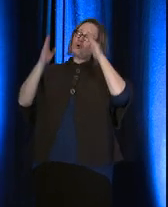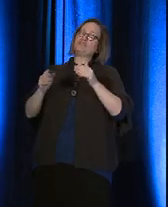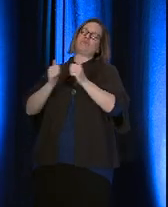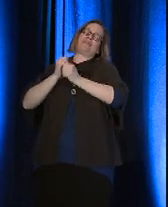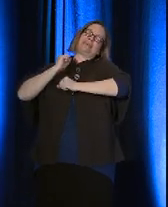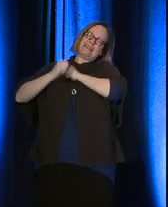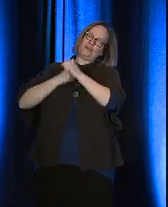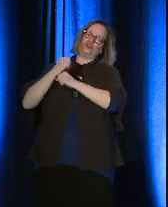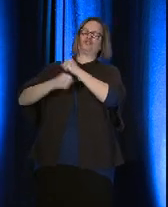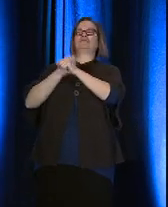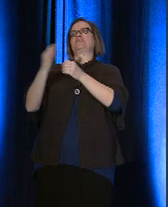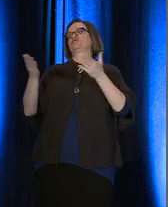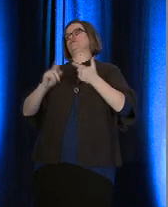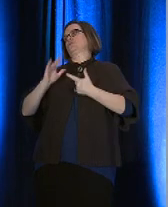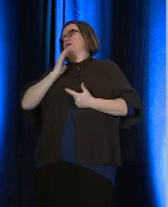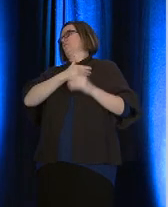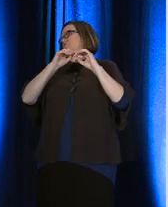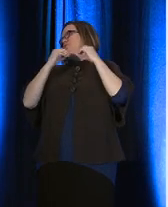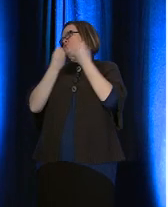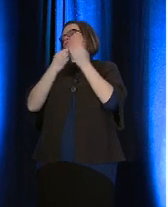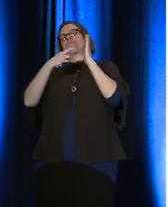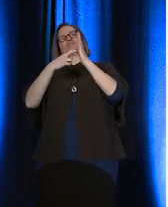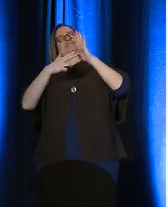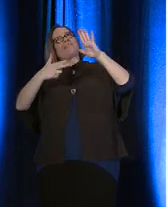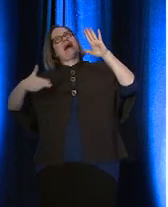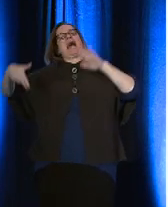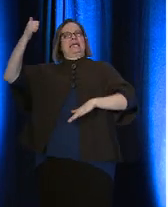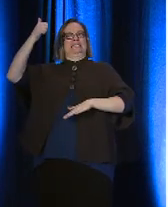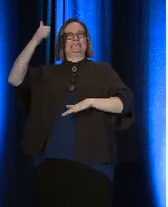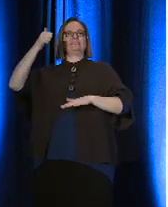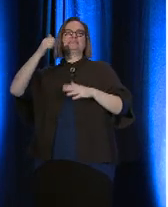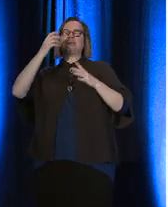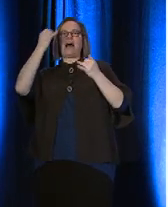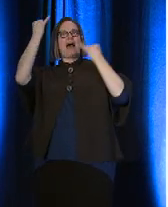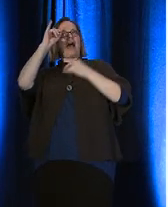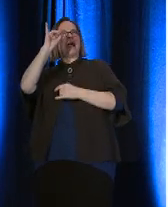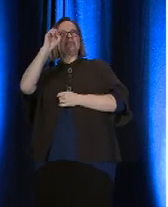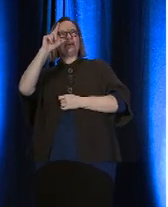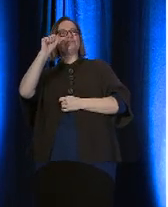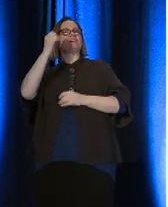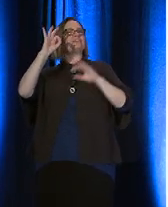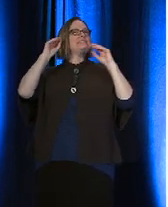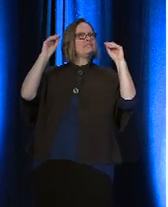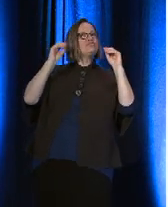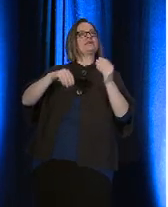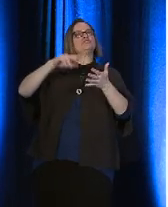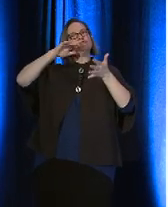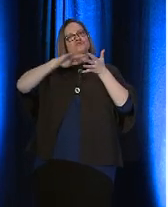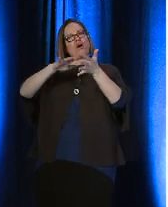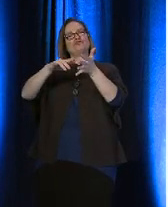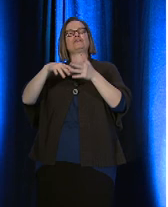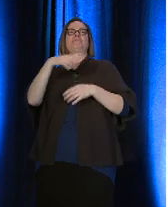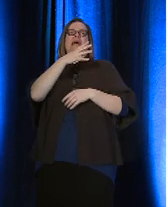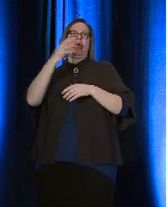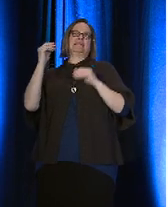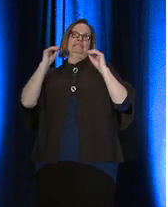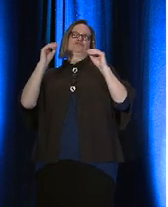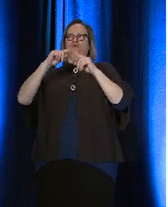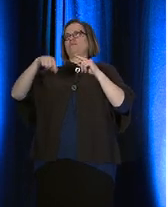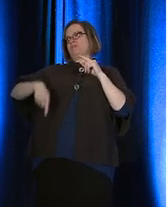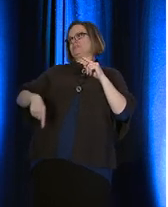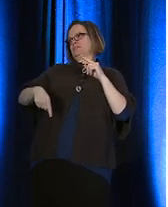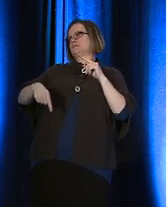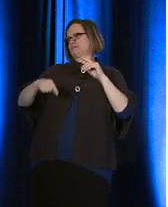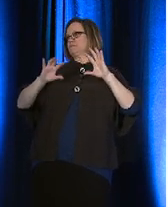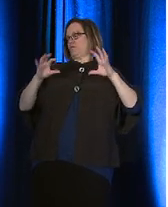represents the highest ideals of scholarship, teaching, and service to the entire profession, whose record is